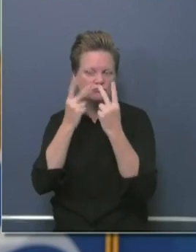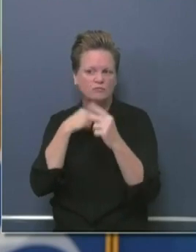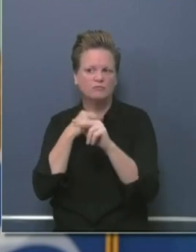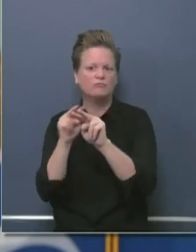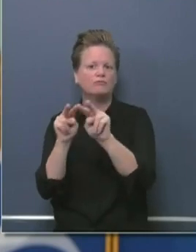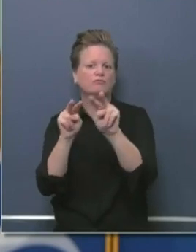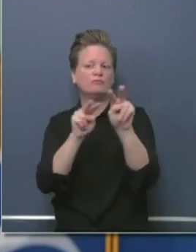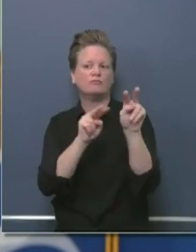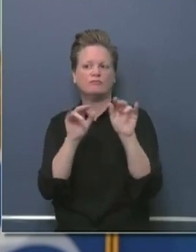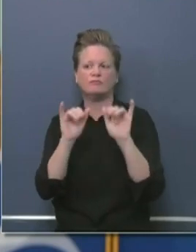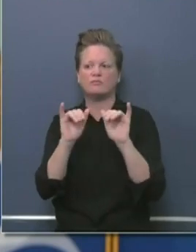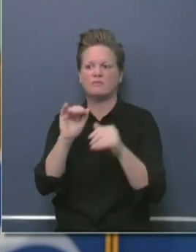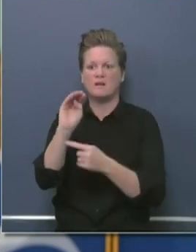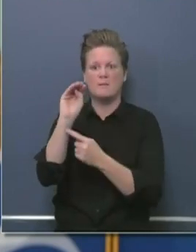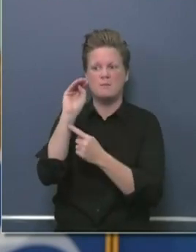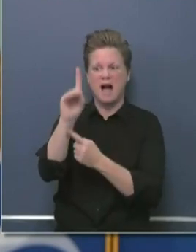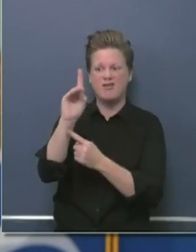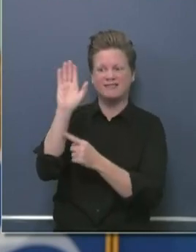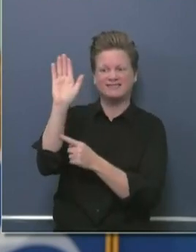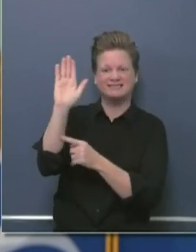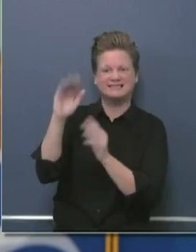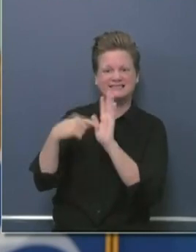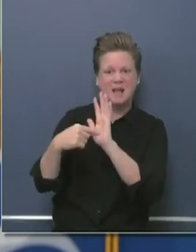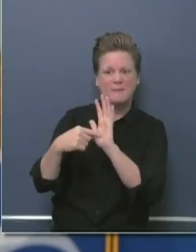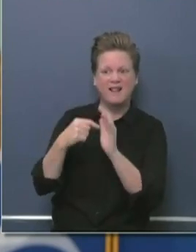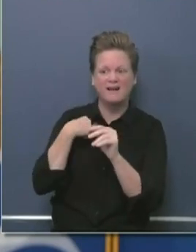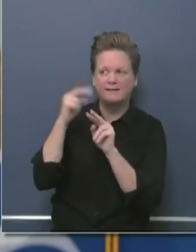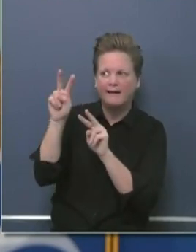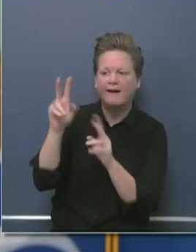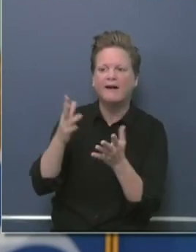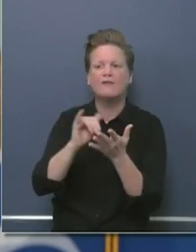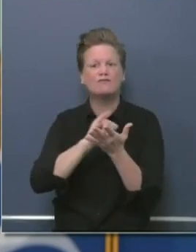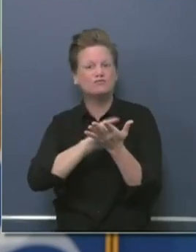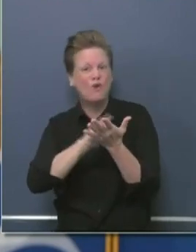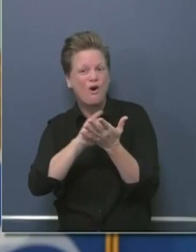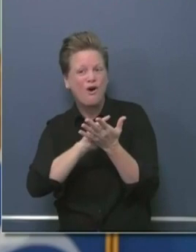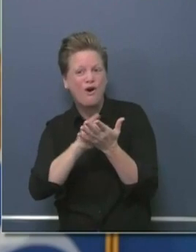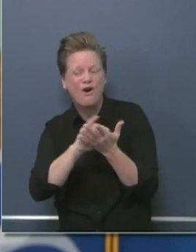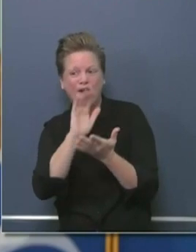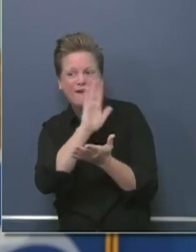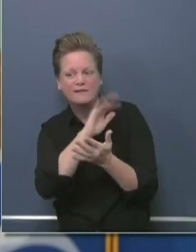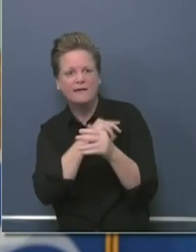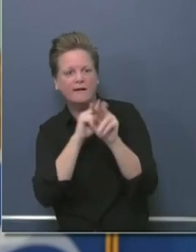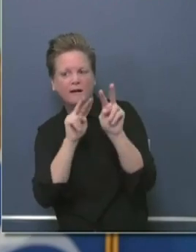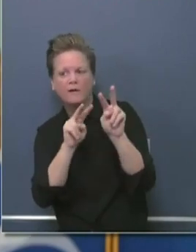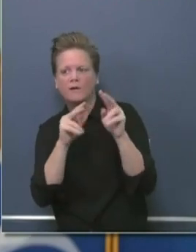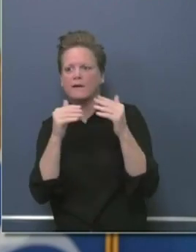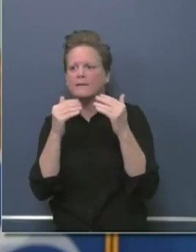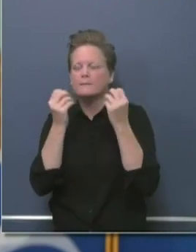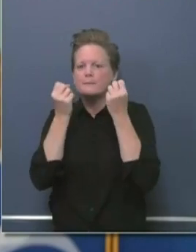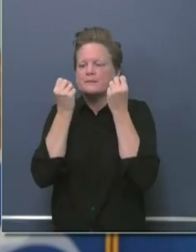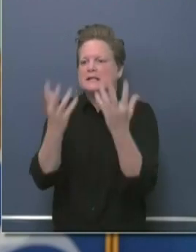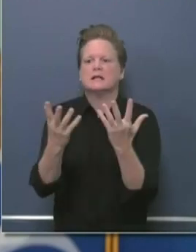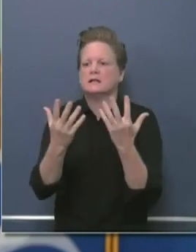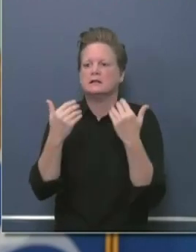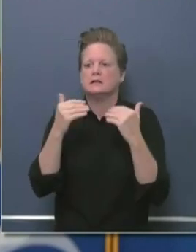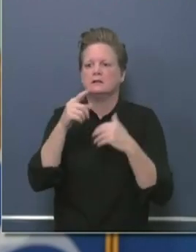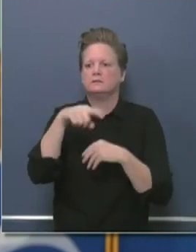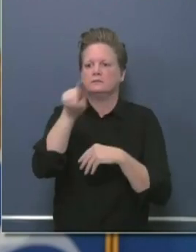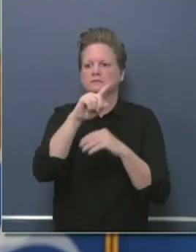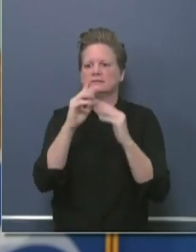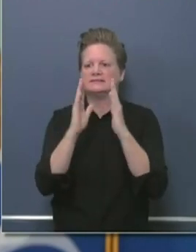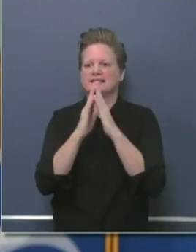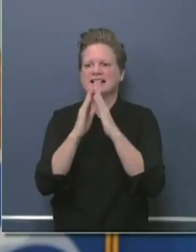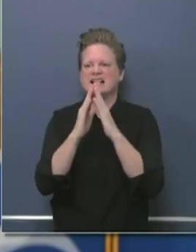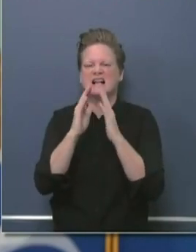You've seen some examples specifically in New York, many other states. I can imagine there are hundreds and hundreds that will be exposed in cities, not just